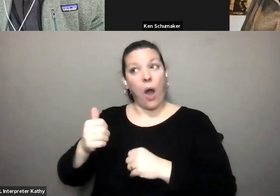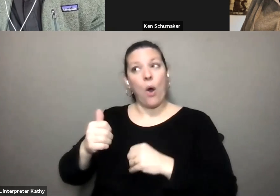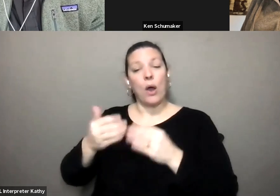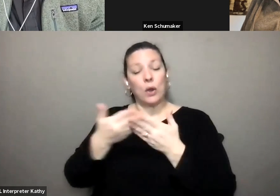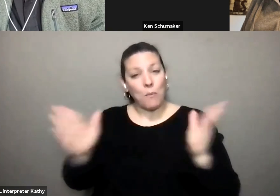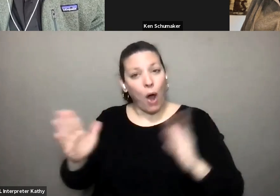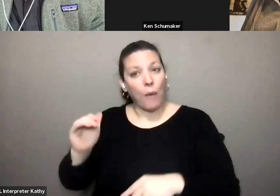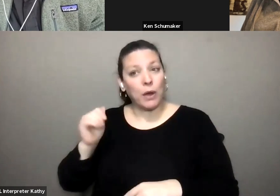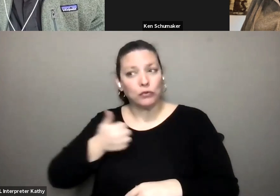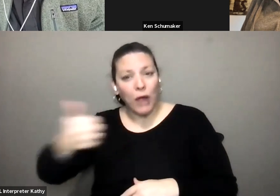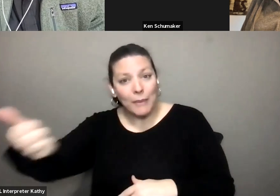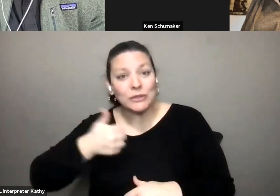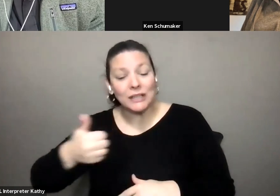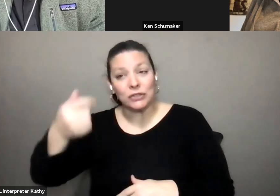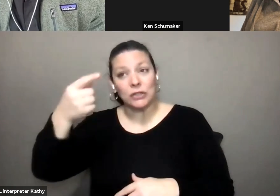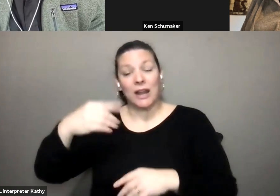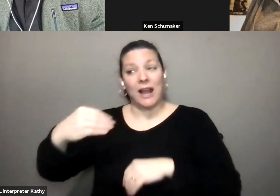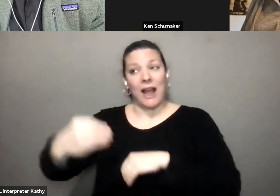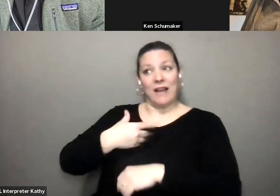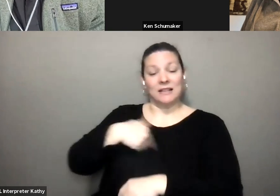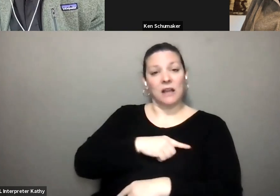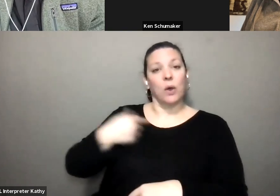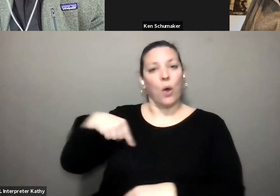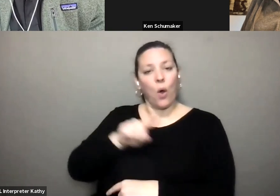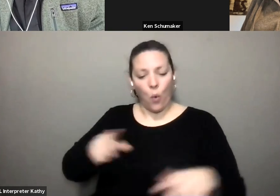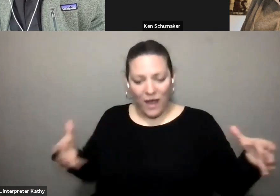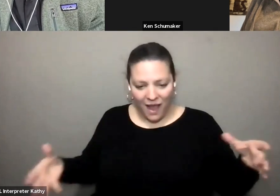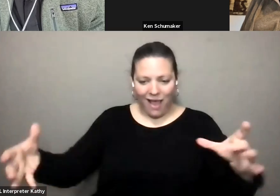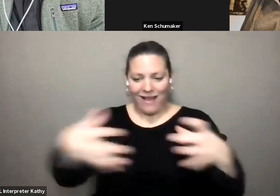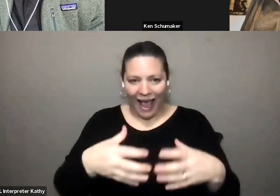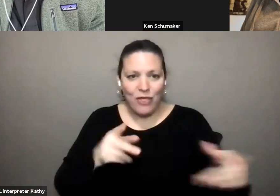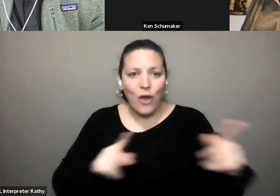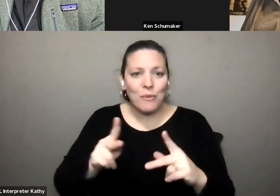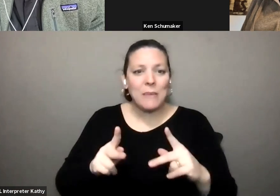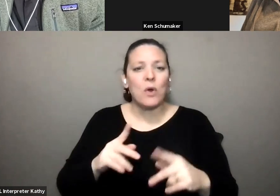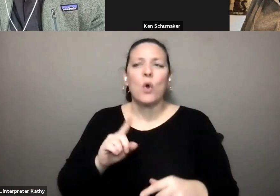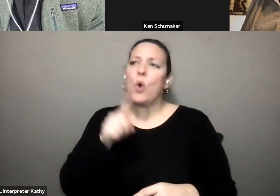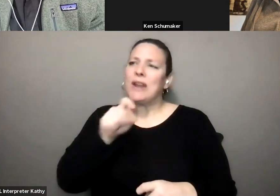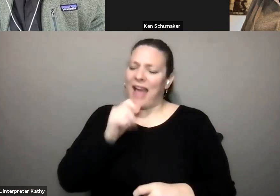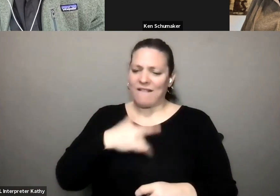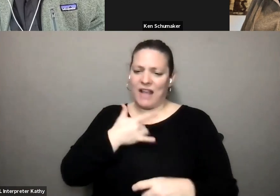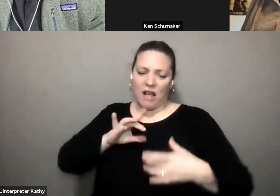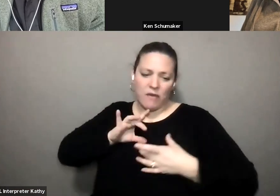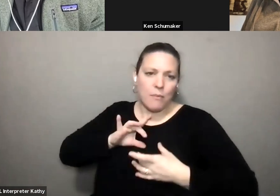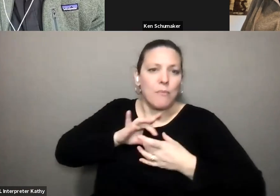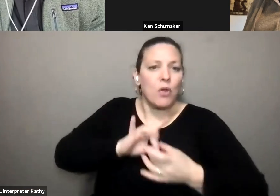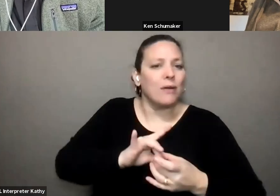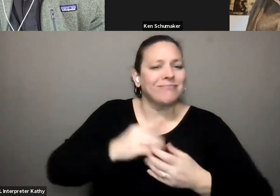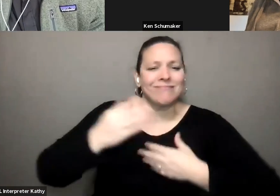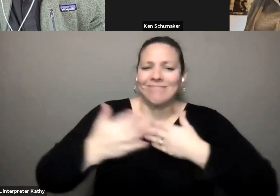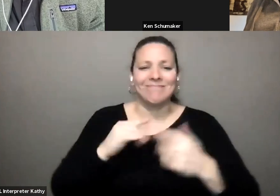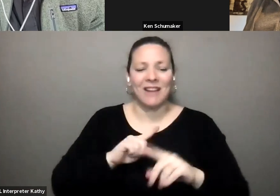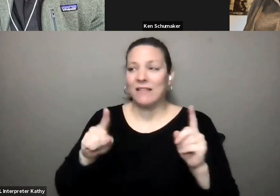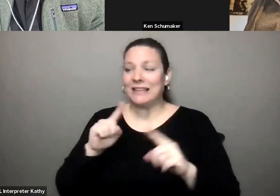a people with a sense of belonging across differences in power in race and